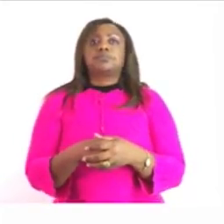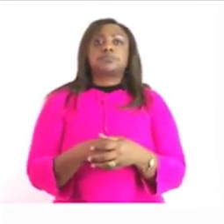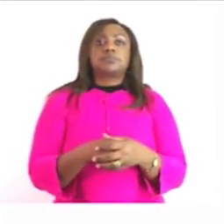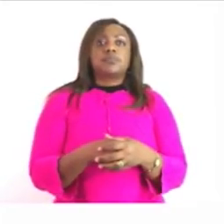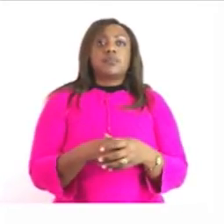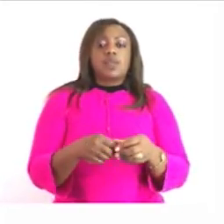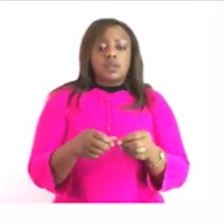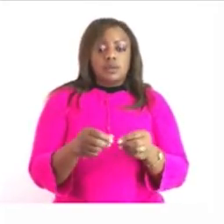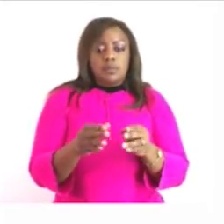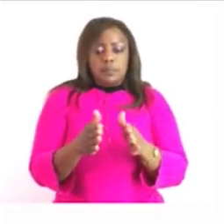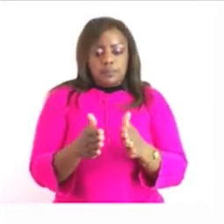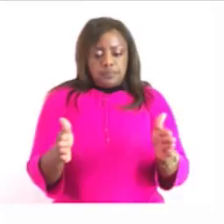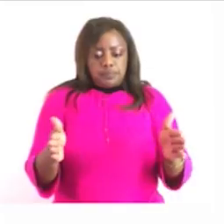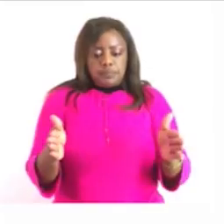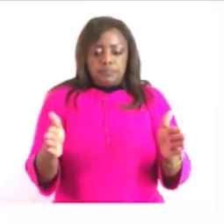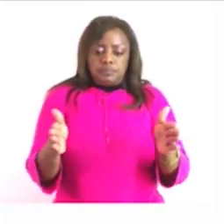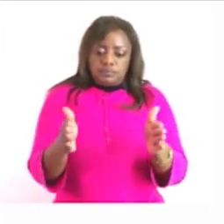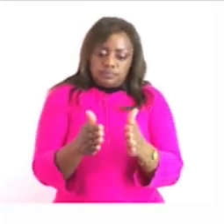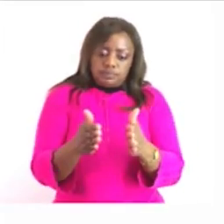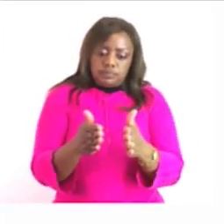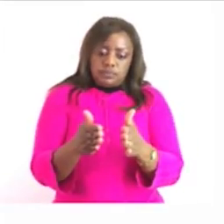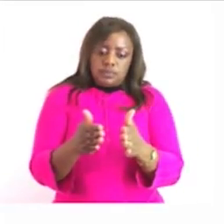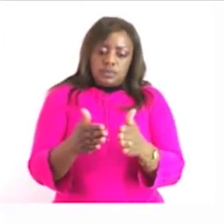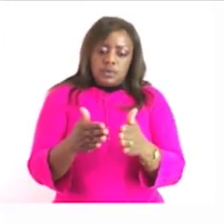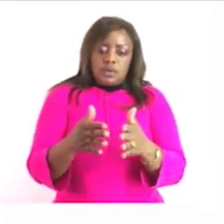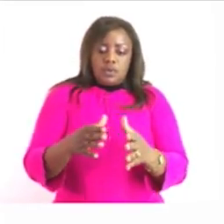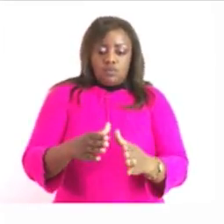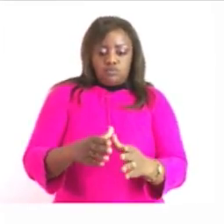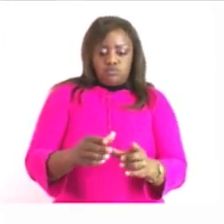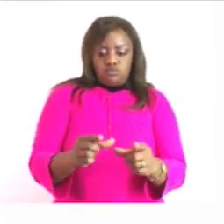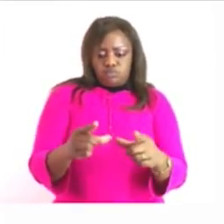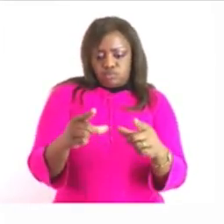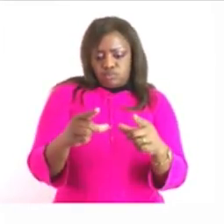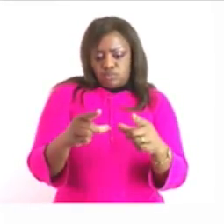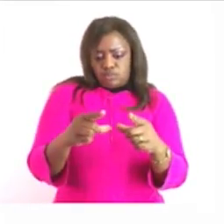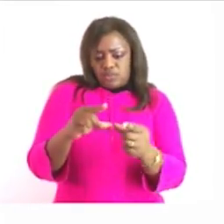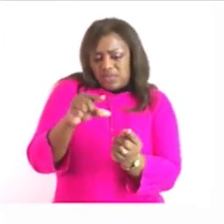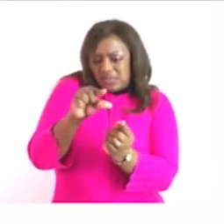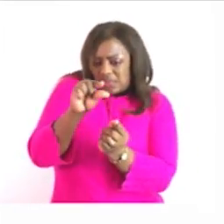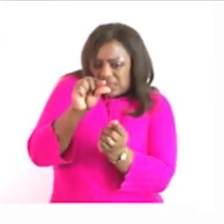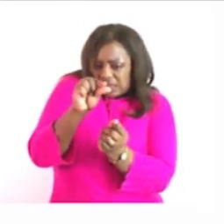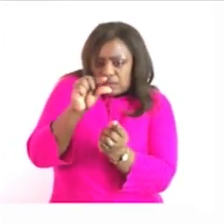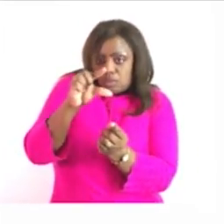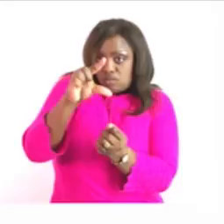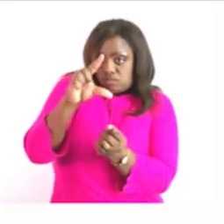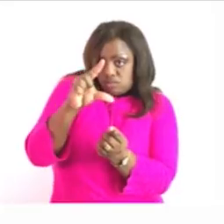or the amount or the degree of something using the instrument